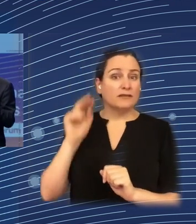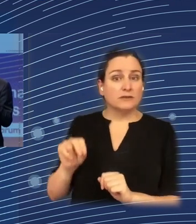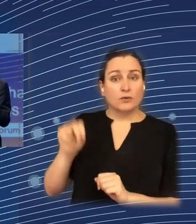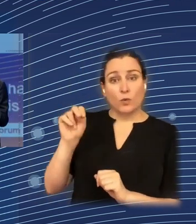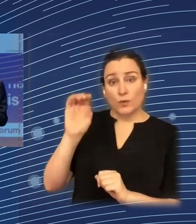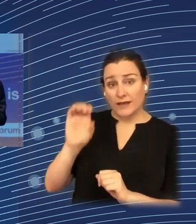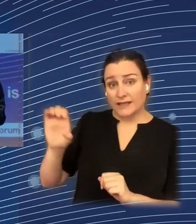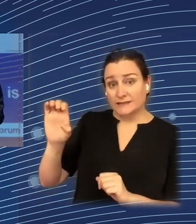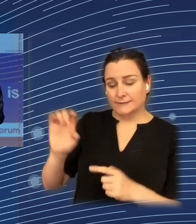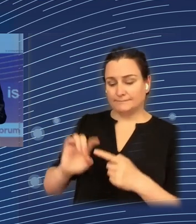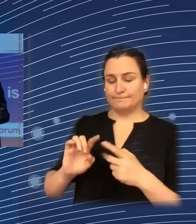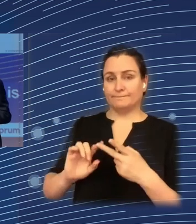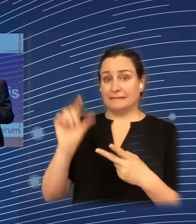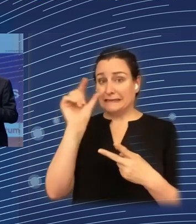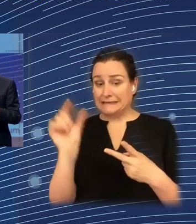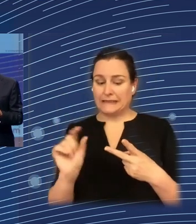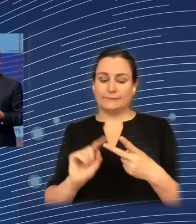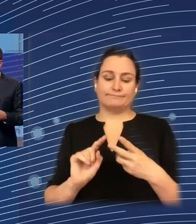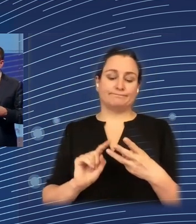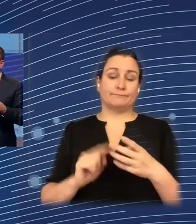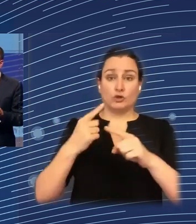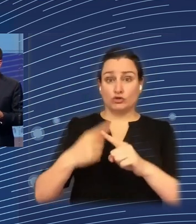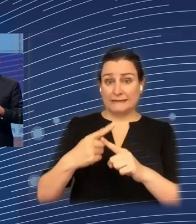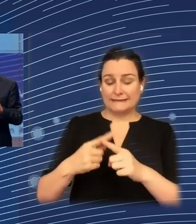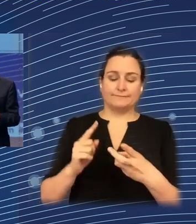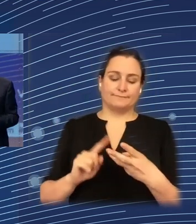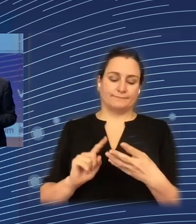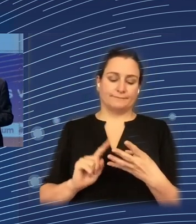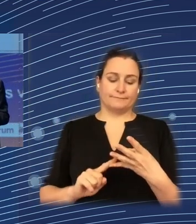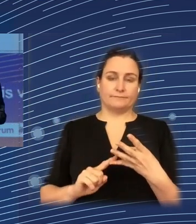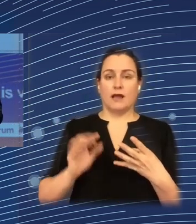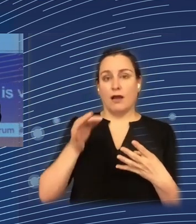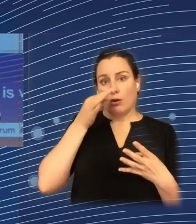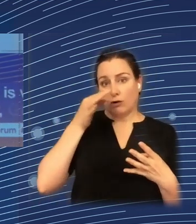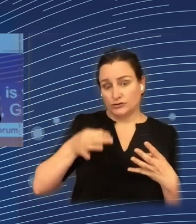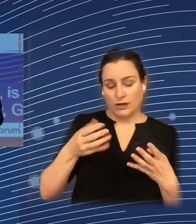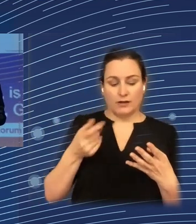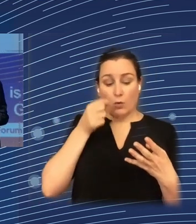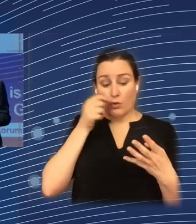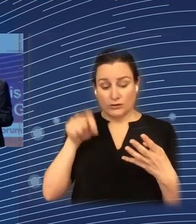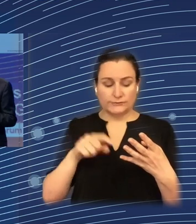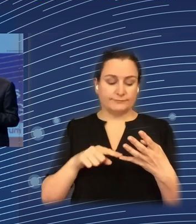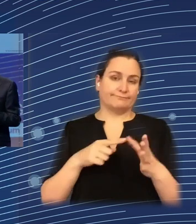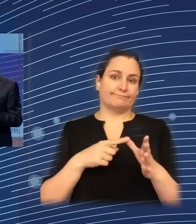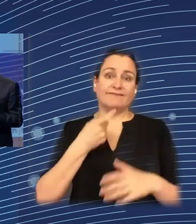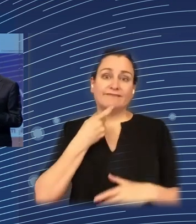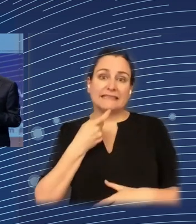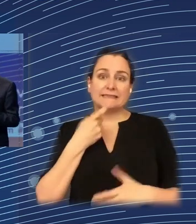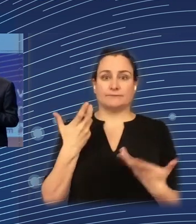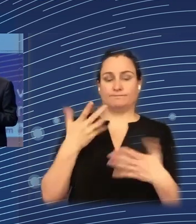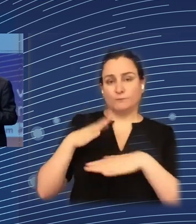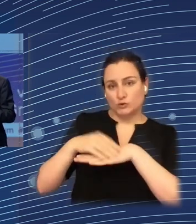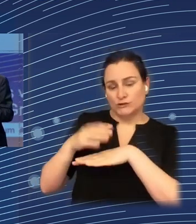in most of Italy, in Greece, but also in Croatia, parts of Finland, central Sweden, parts of northern Jutland and Denmark,